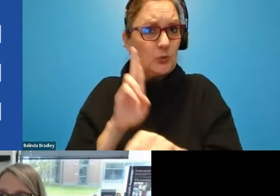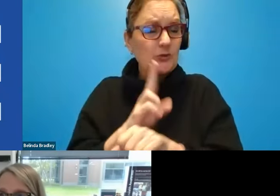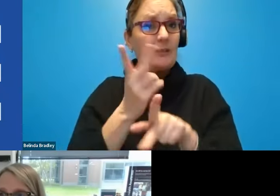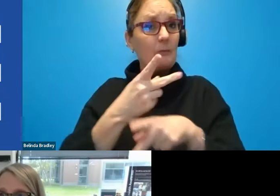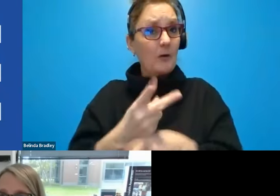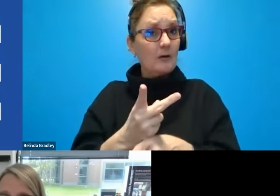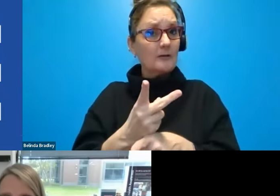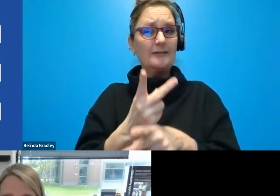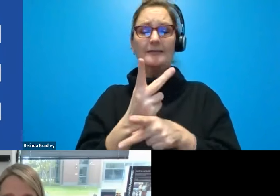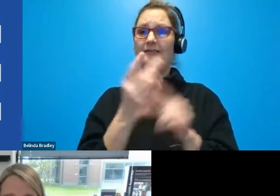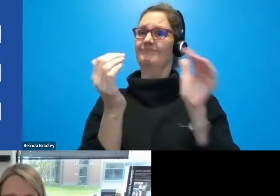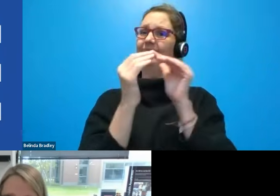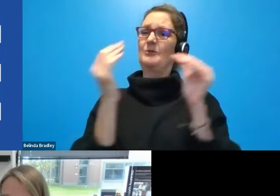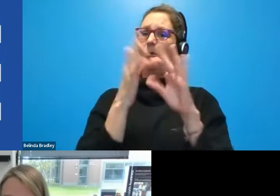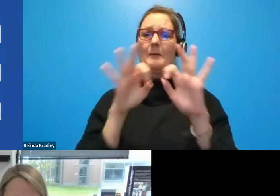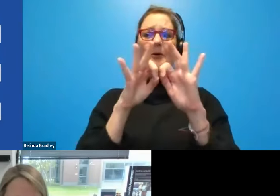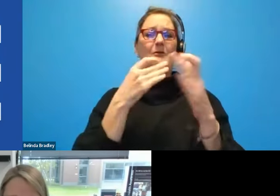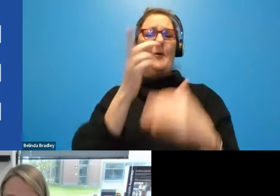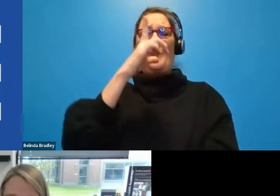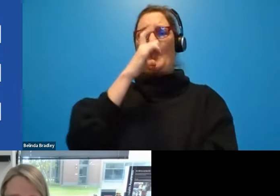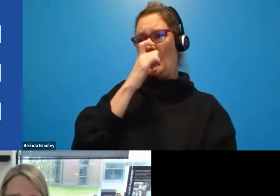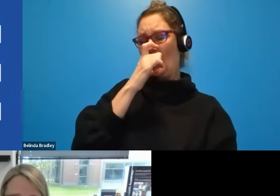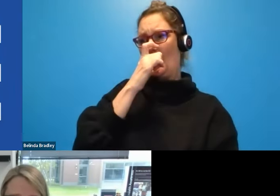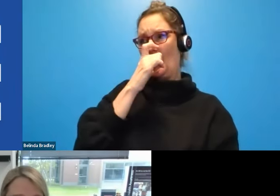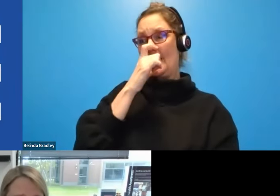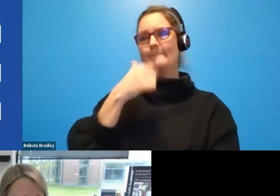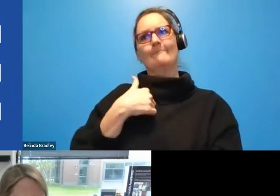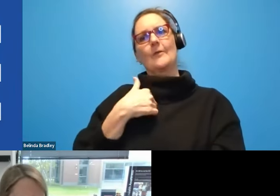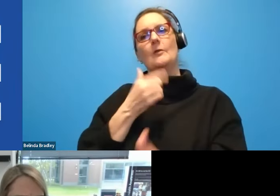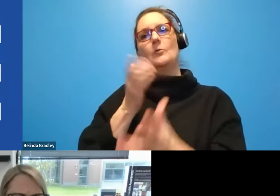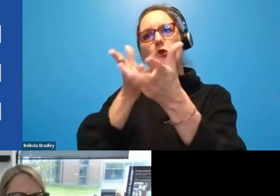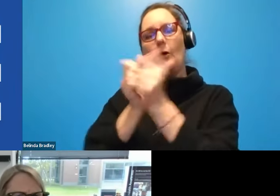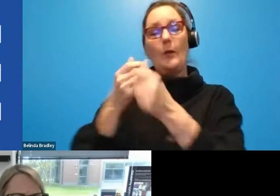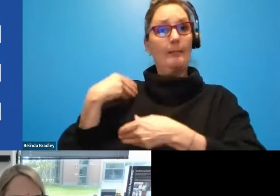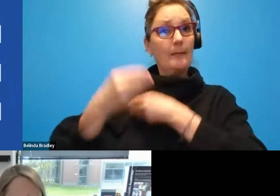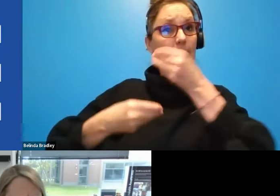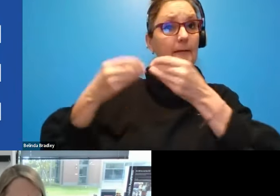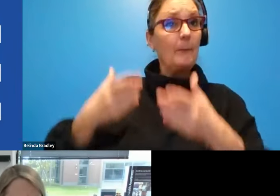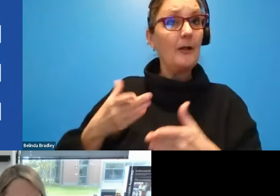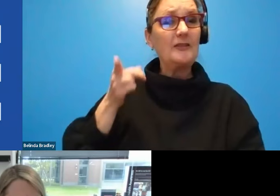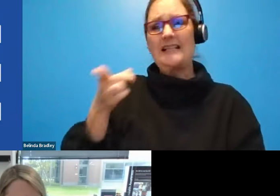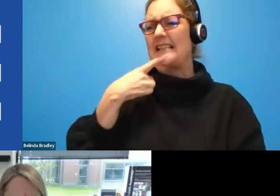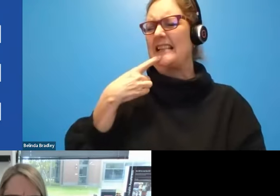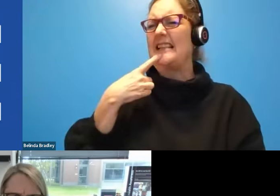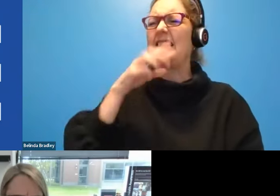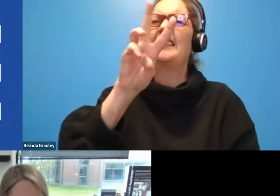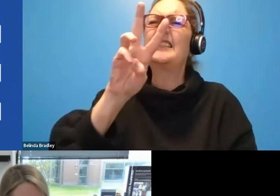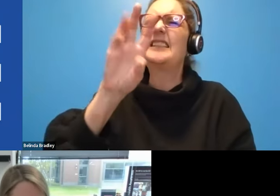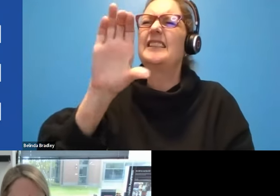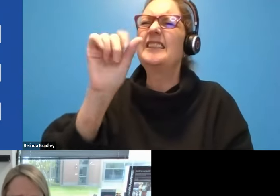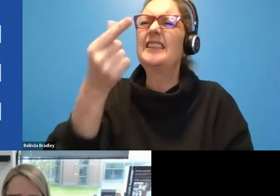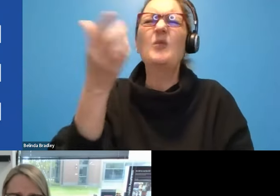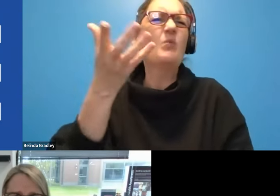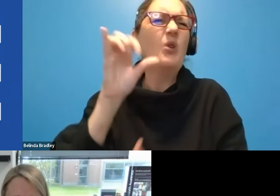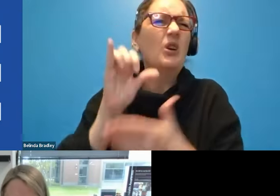it. And we know that that's, we're often chatting with suppliers who are like, what's, what's WCAG? What's,